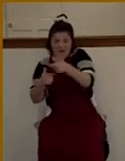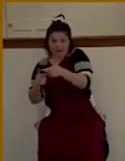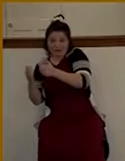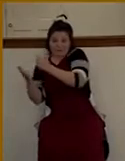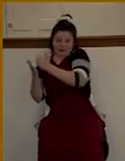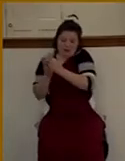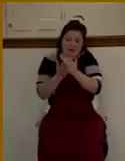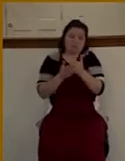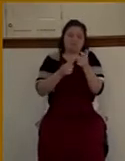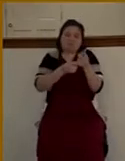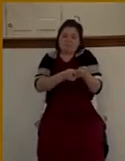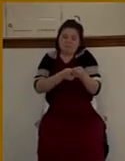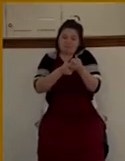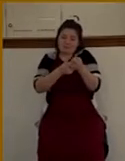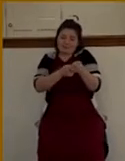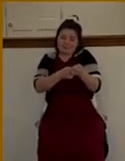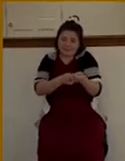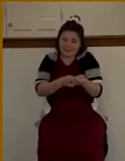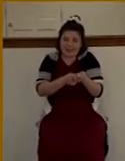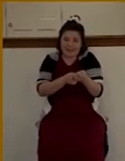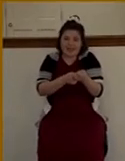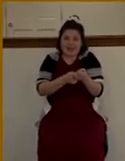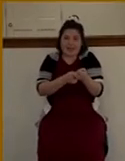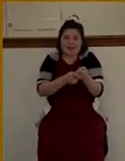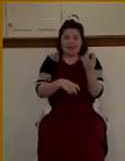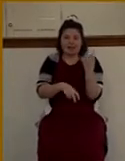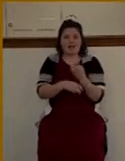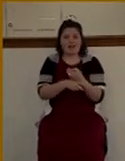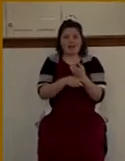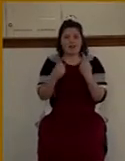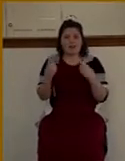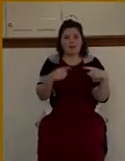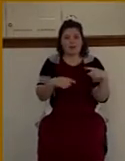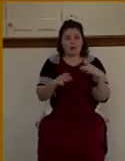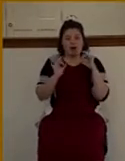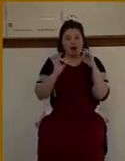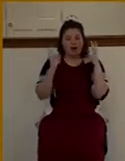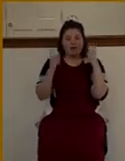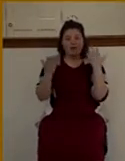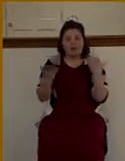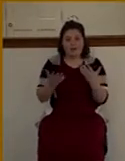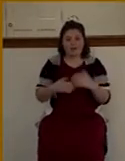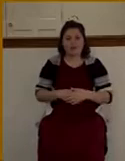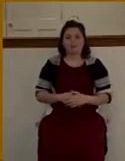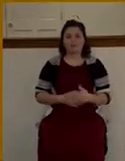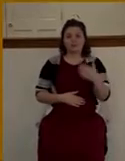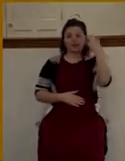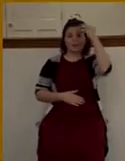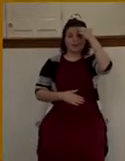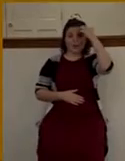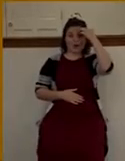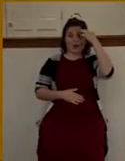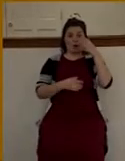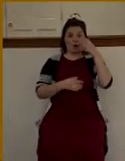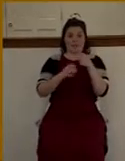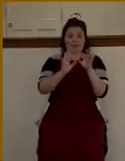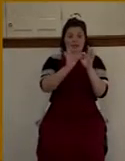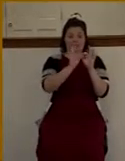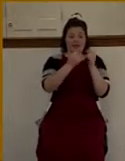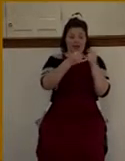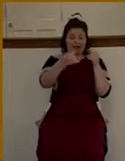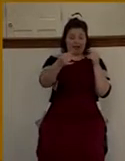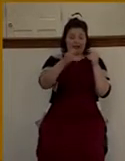land this fish. And then a terrible thing happened, and those of you with the fish know, that when the line just snaps and goes straight,